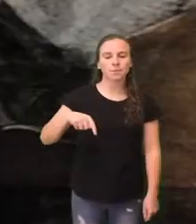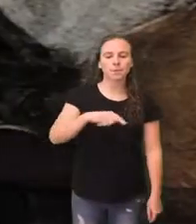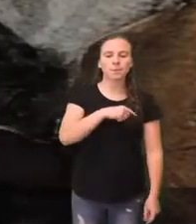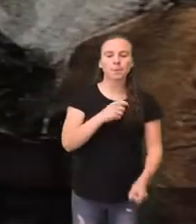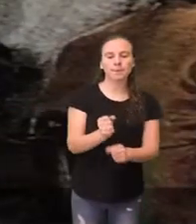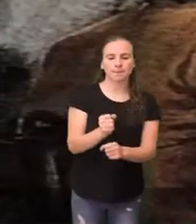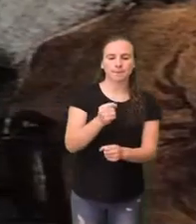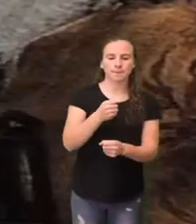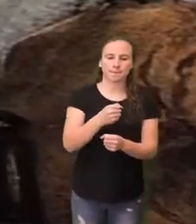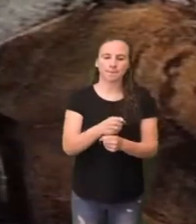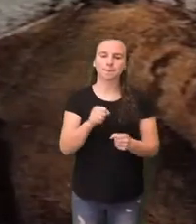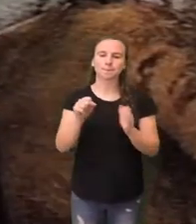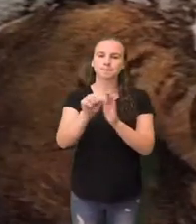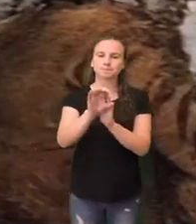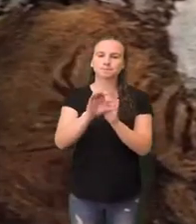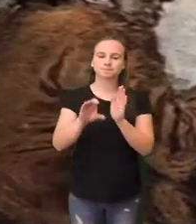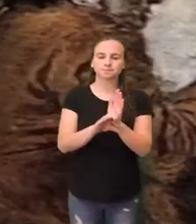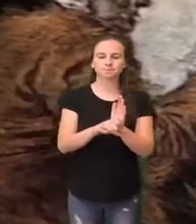of America.